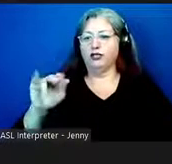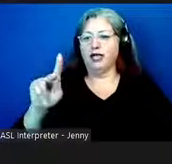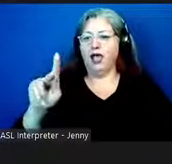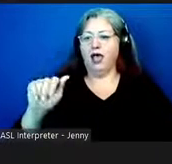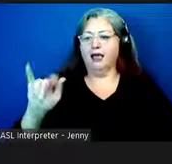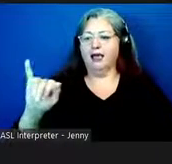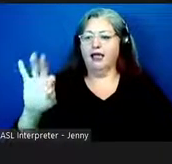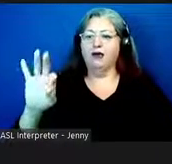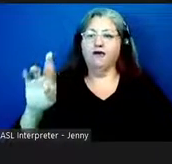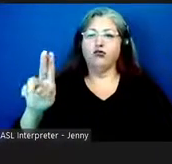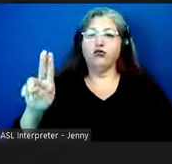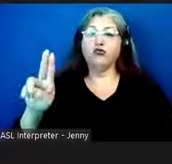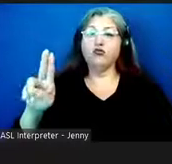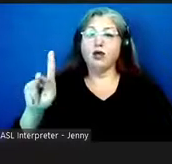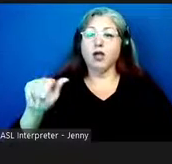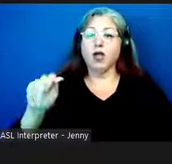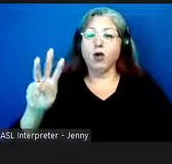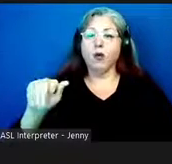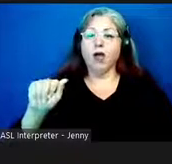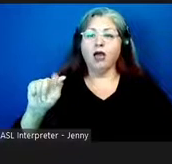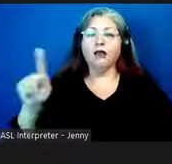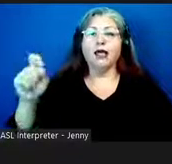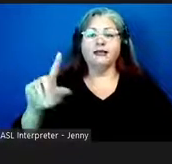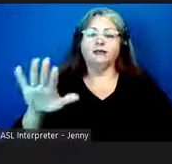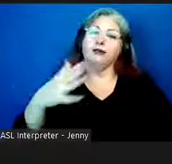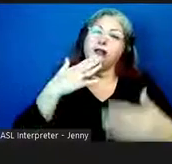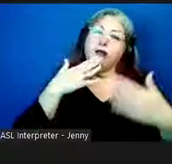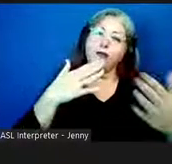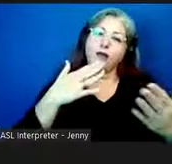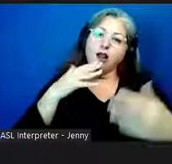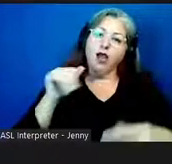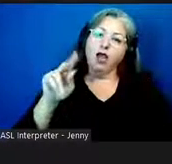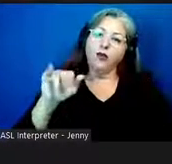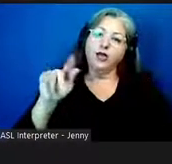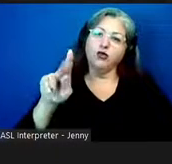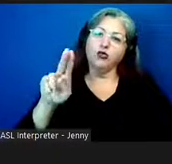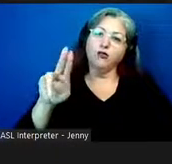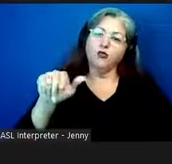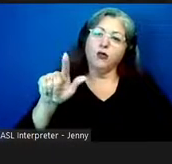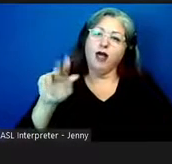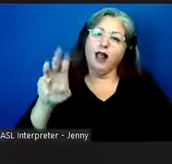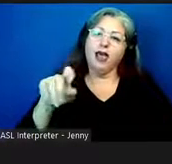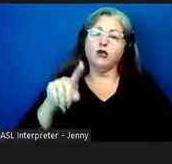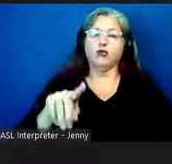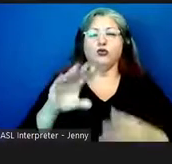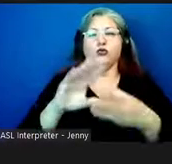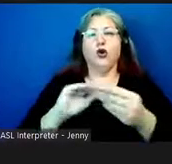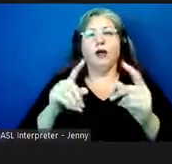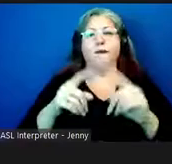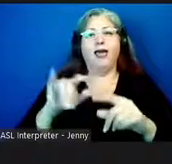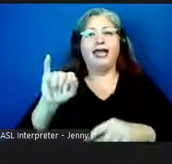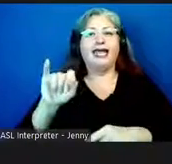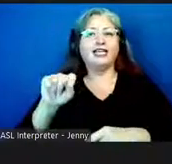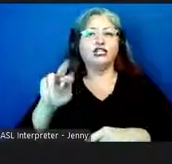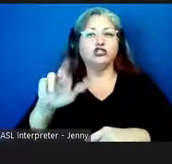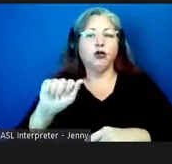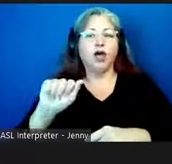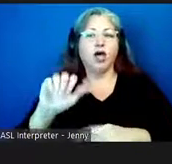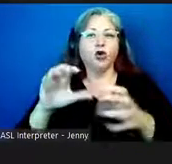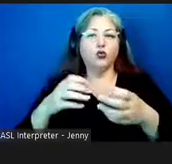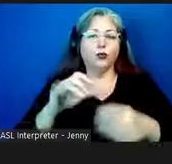and he asks mahalo you talked about intra-group integrity